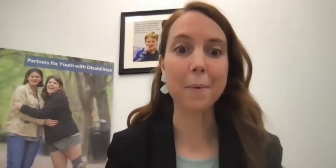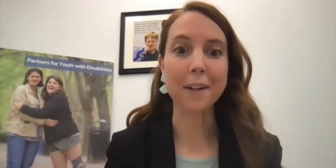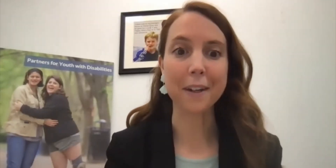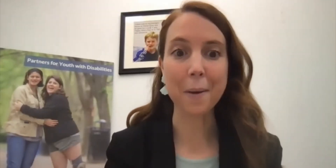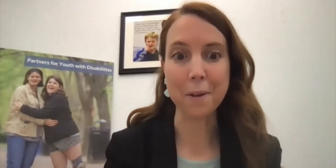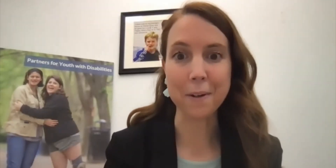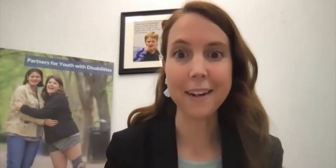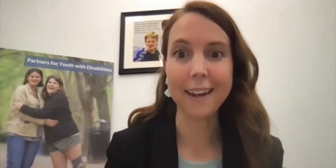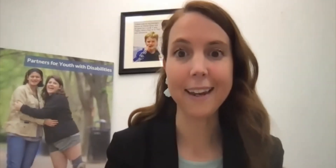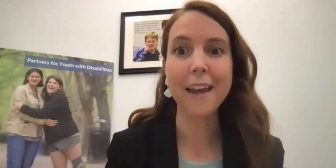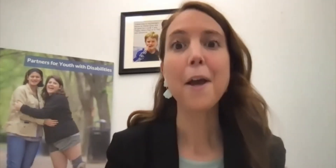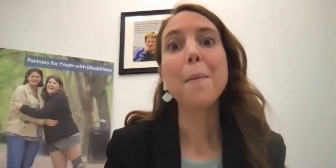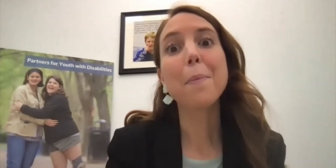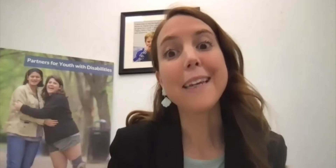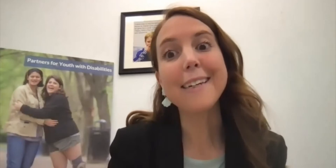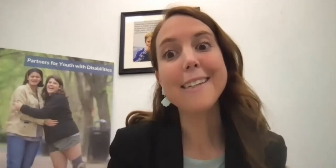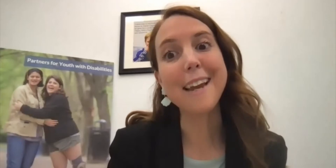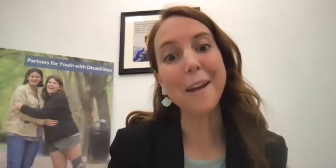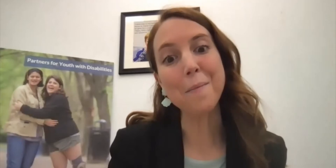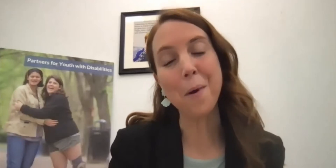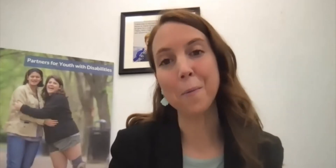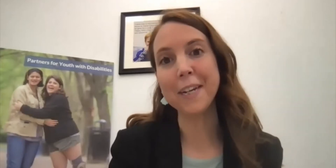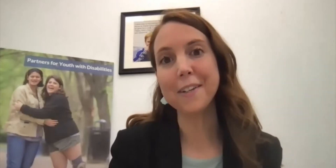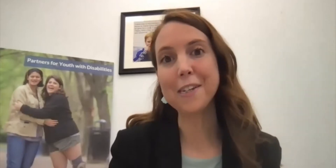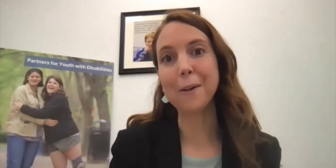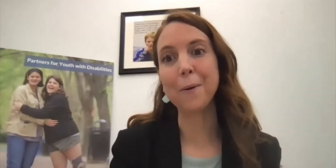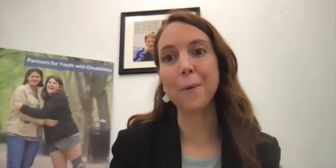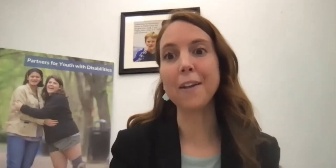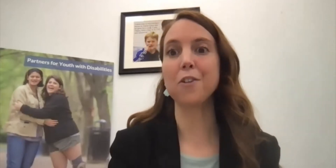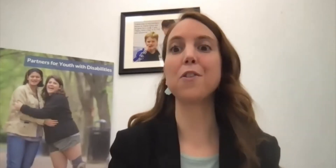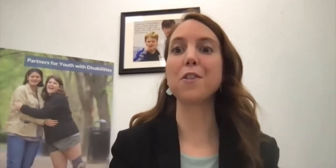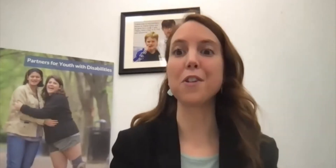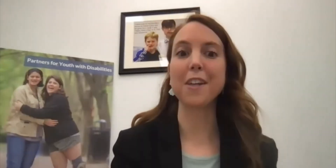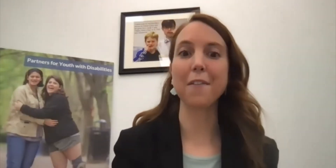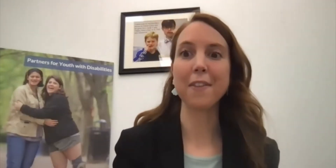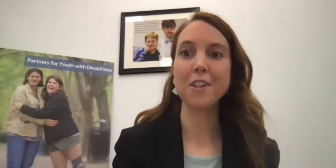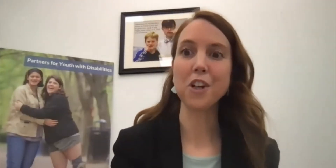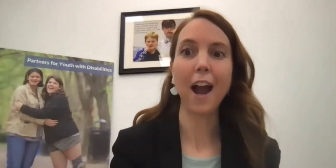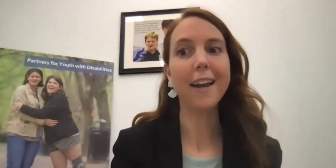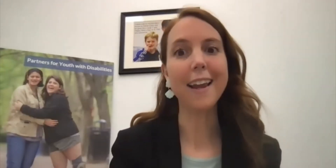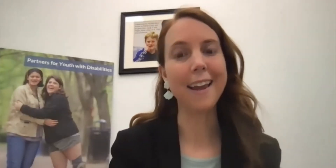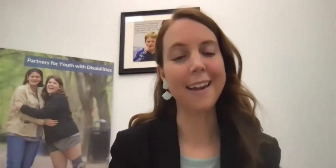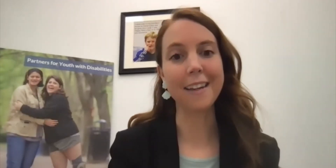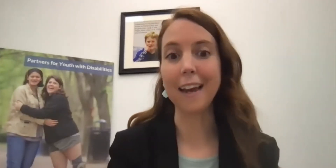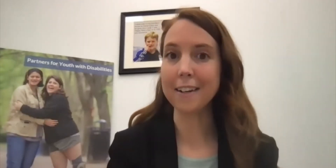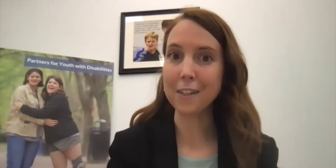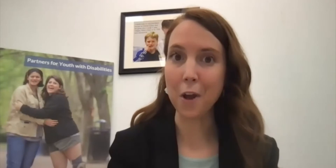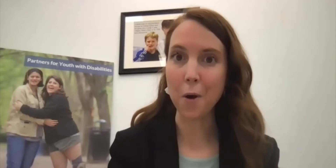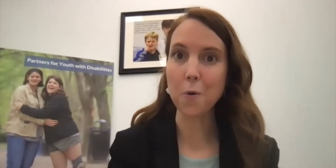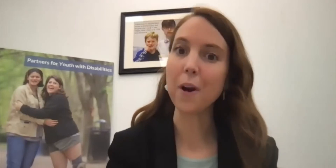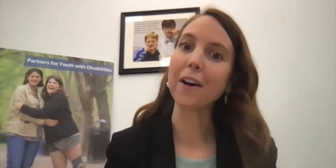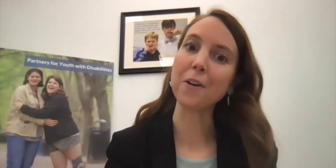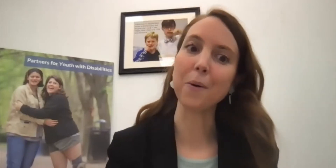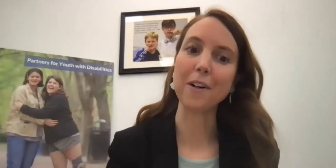vibrant community. Please take a moment to introduce yourself in the chat and let us